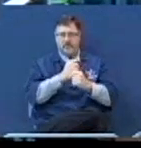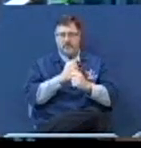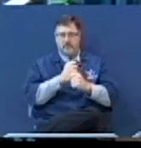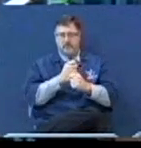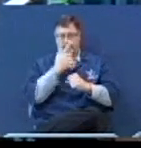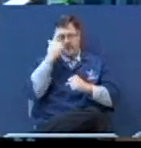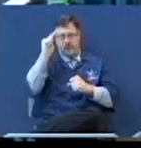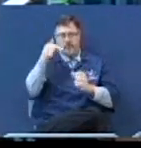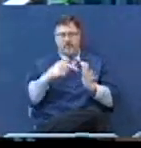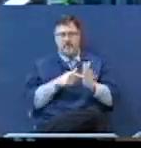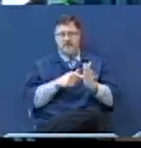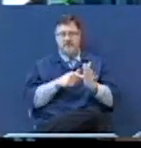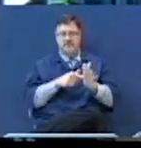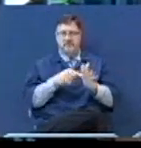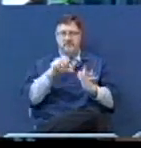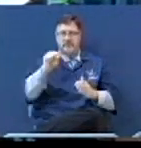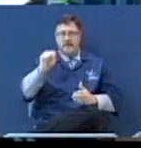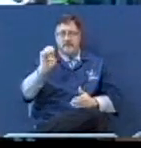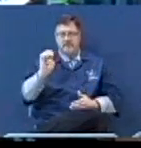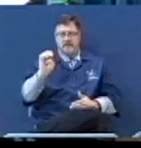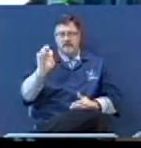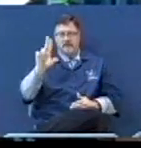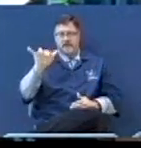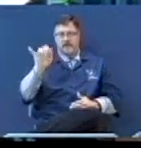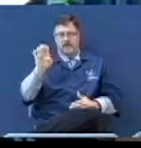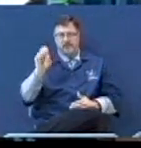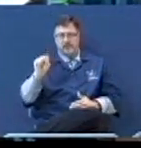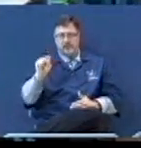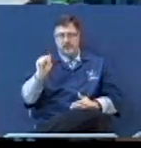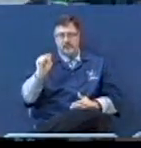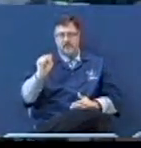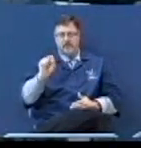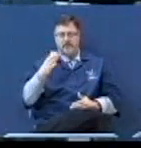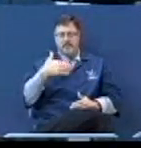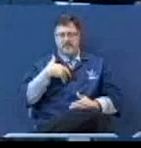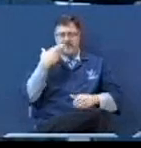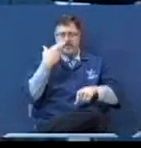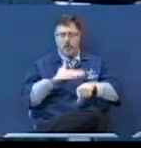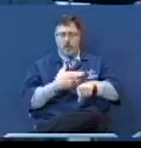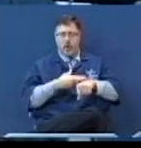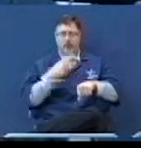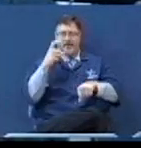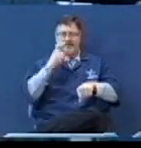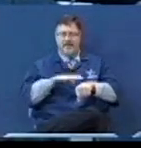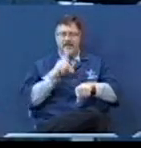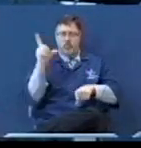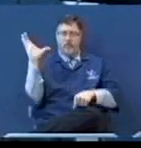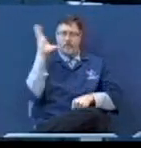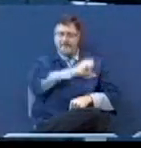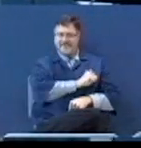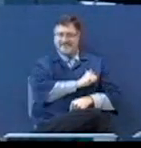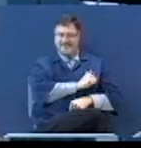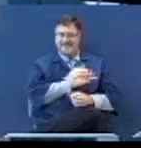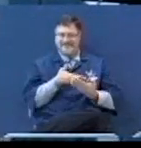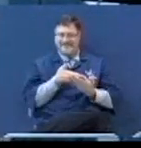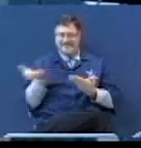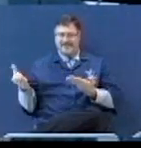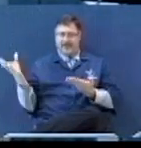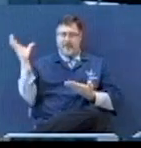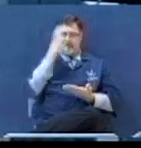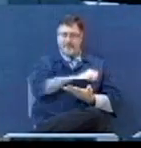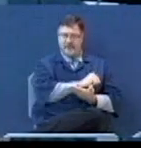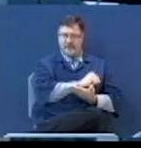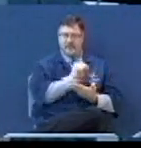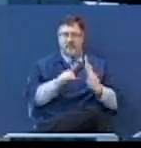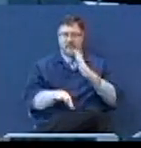messages. But there was one thing missing. I was having a hard time finding